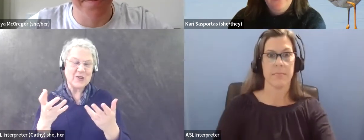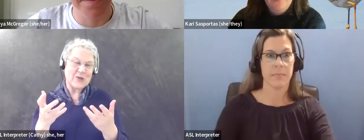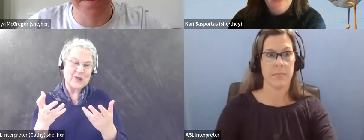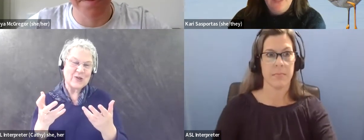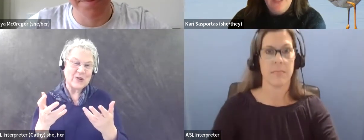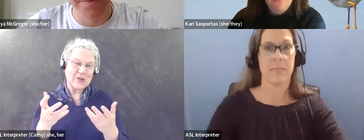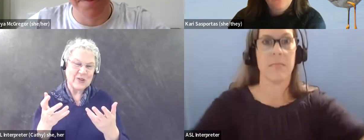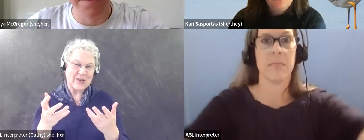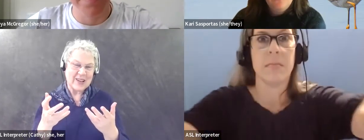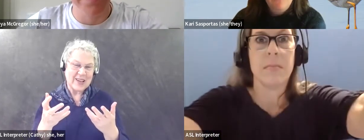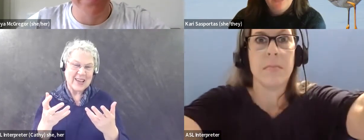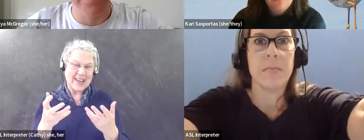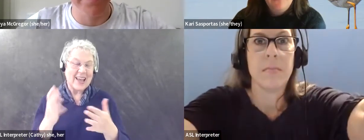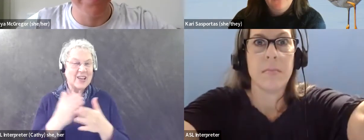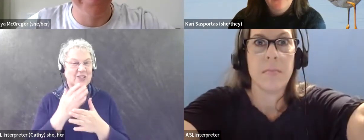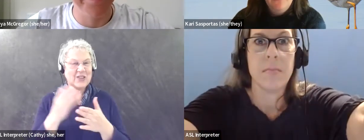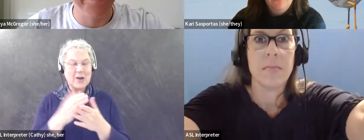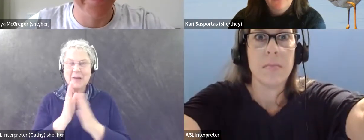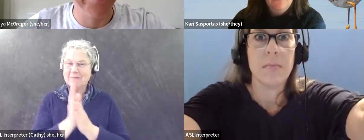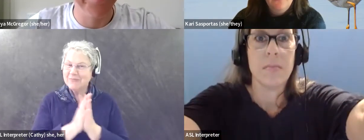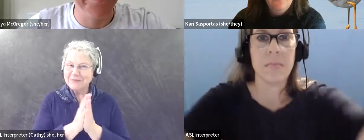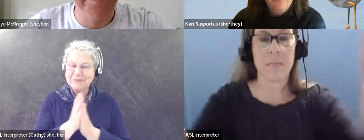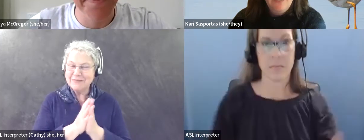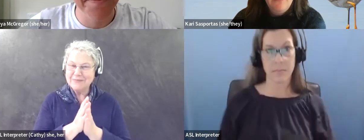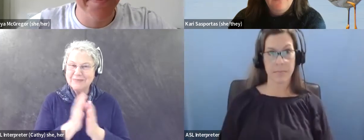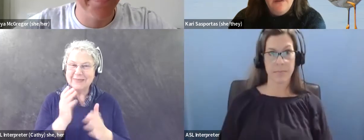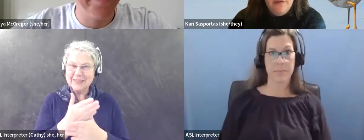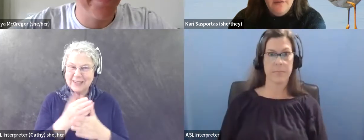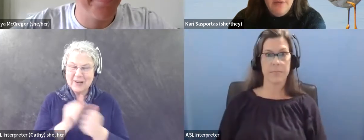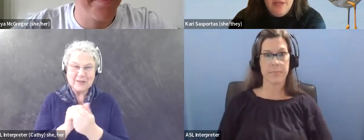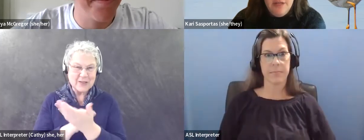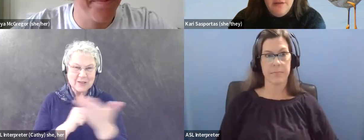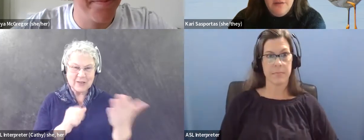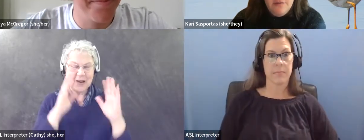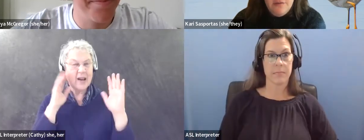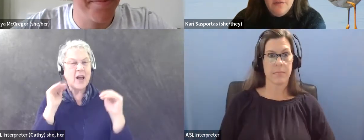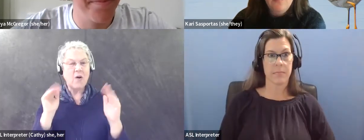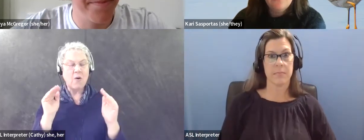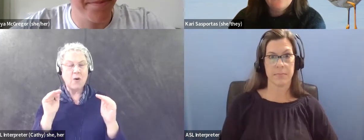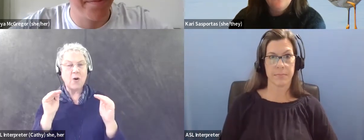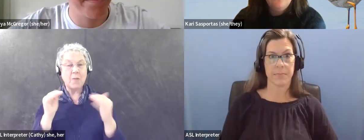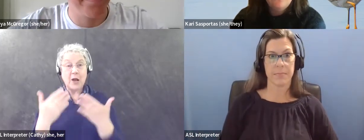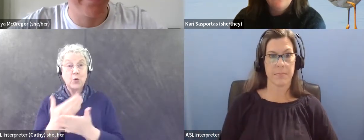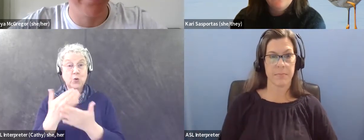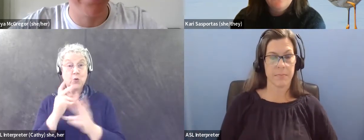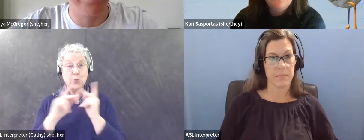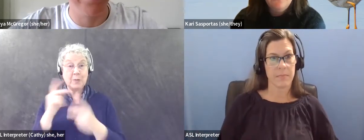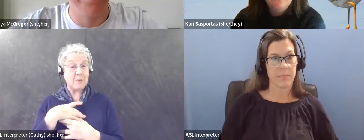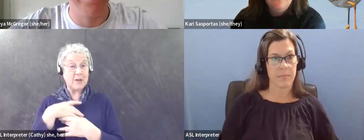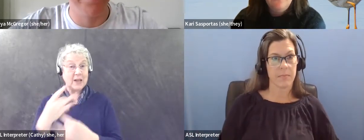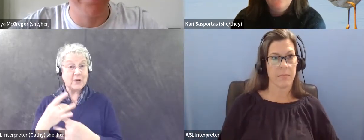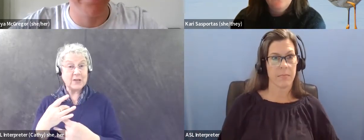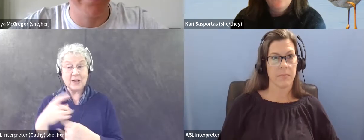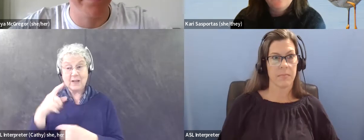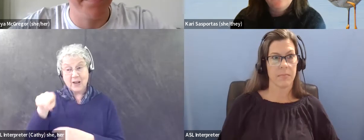I want to share my passion and, and I hope that, um, any new birders who are autistic,